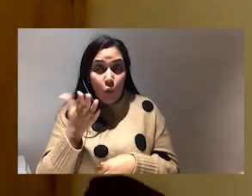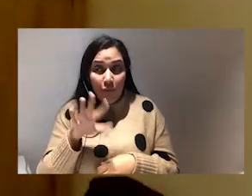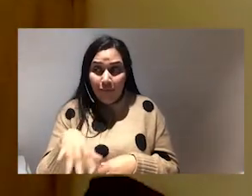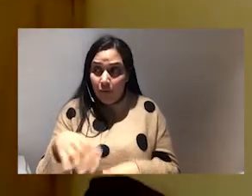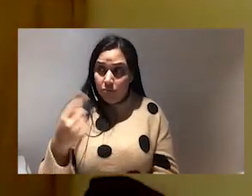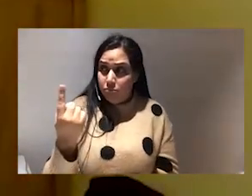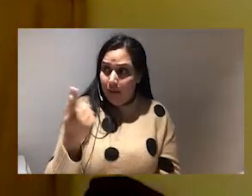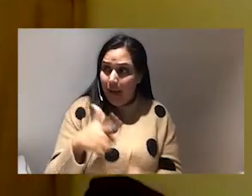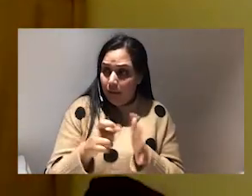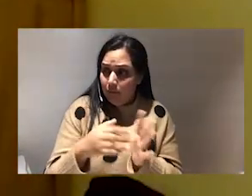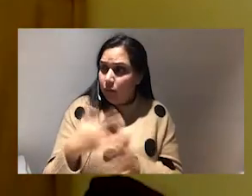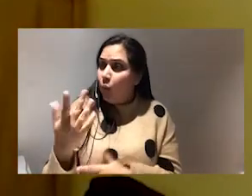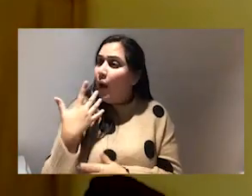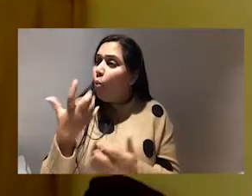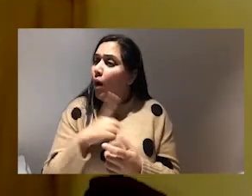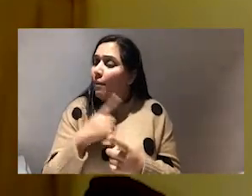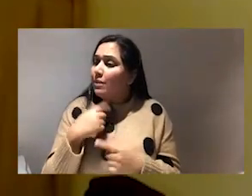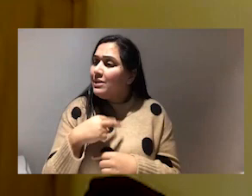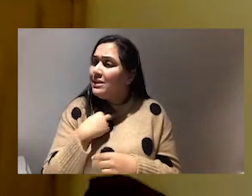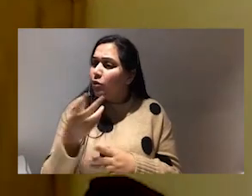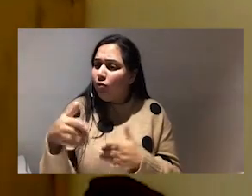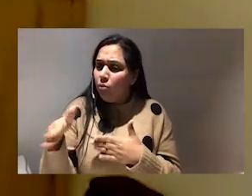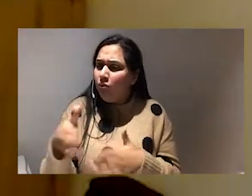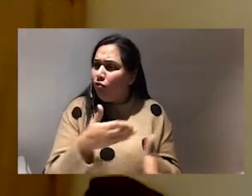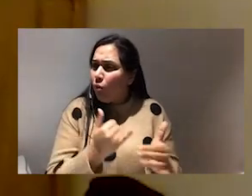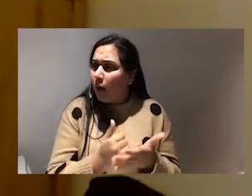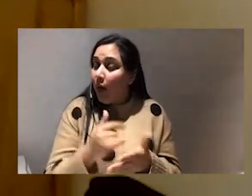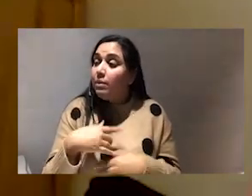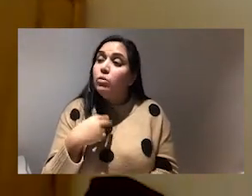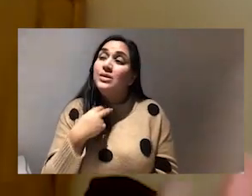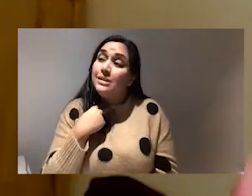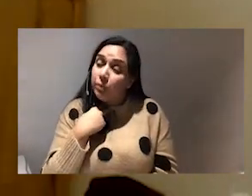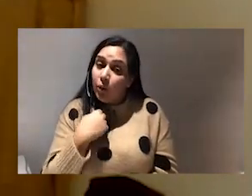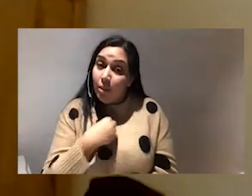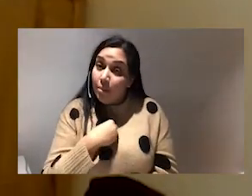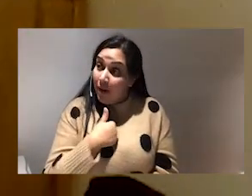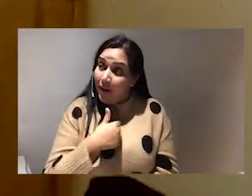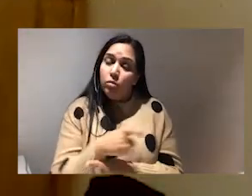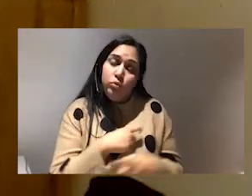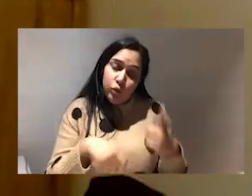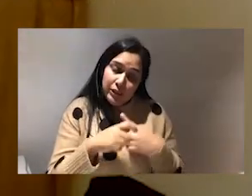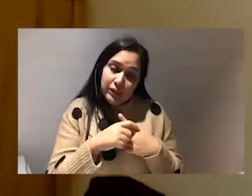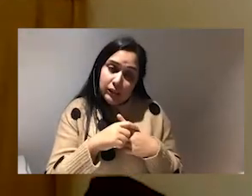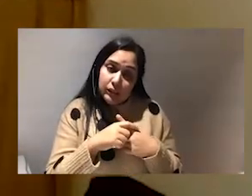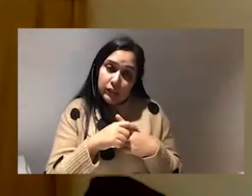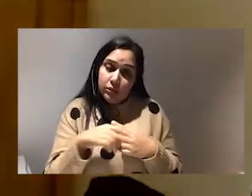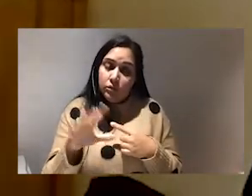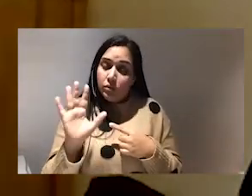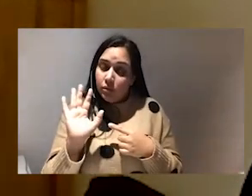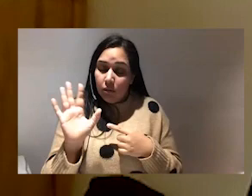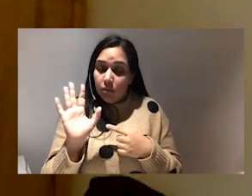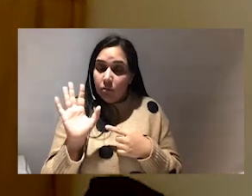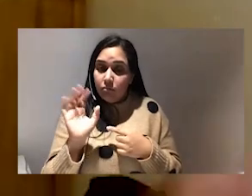why am i going to be disappointed in you moving wayward to be honest like for me i'll be disappointed in my in my community so i can see you